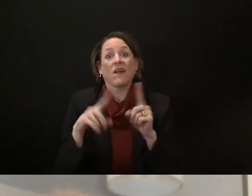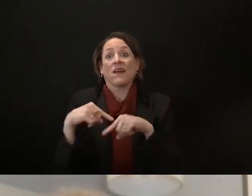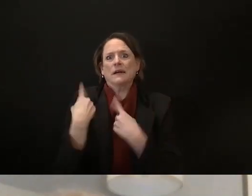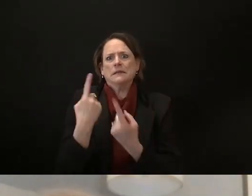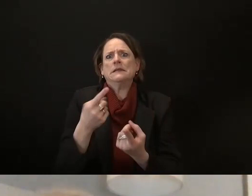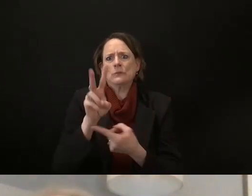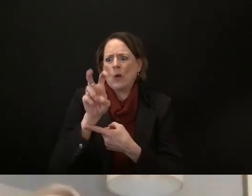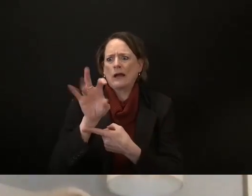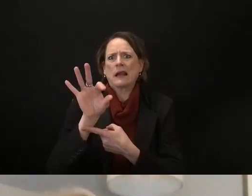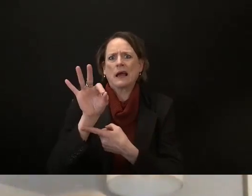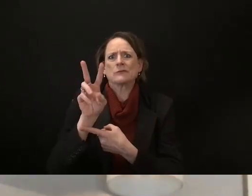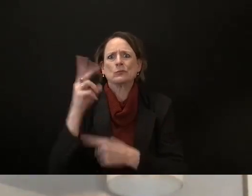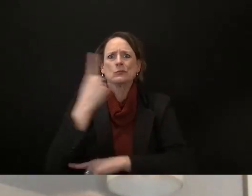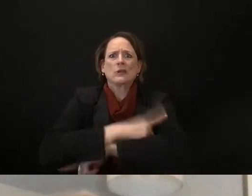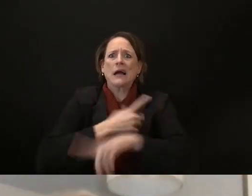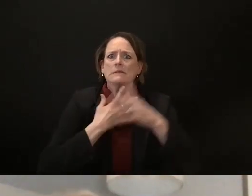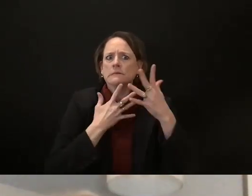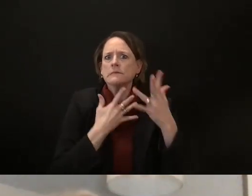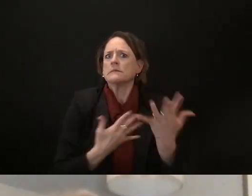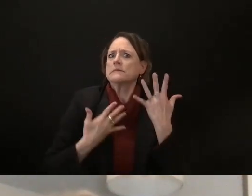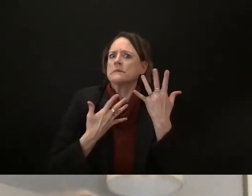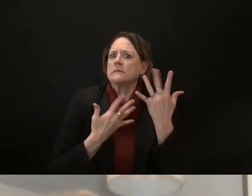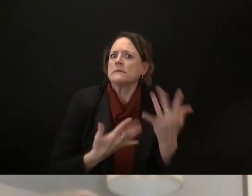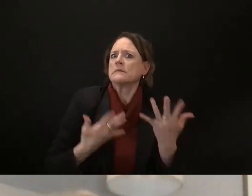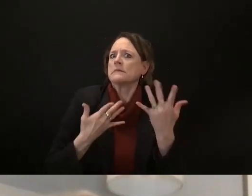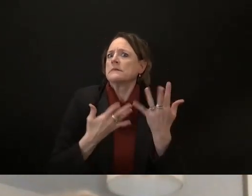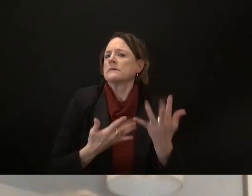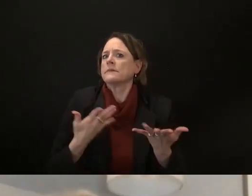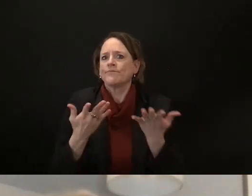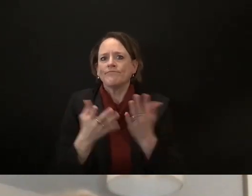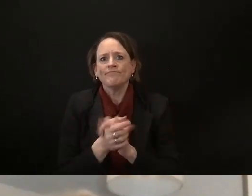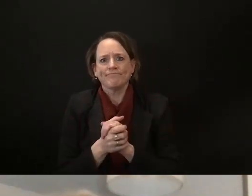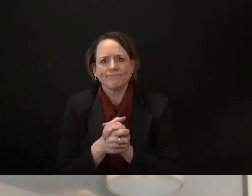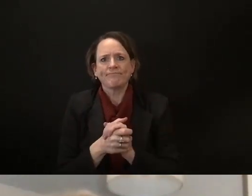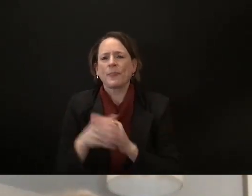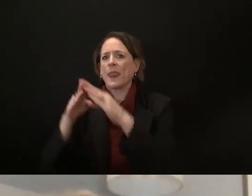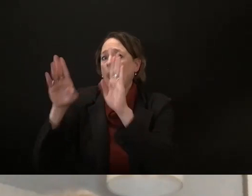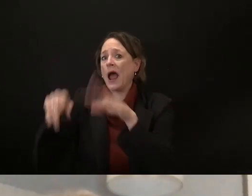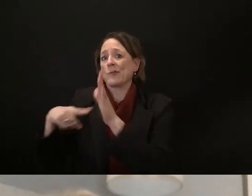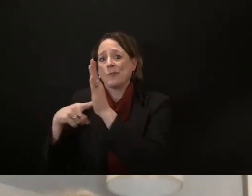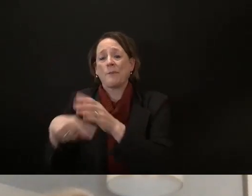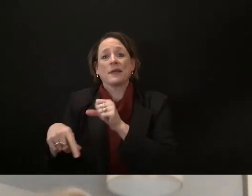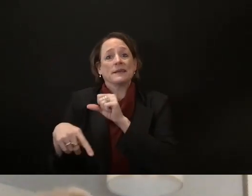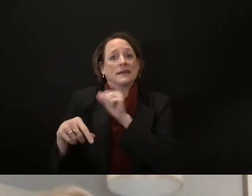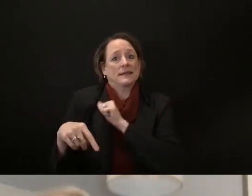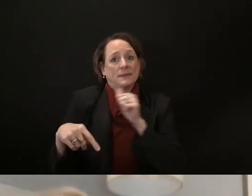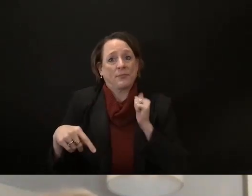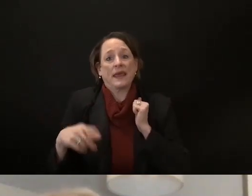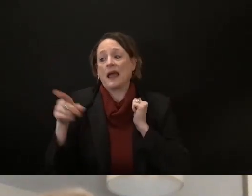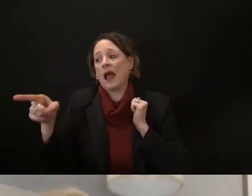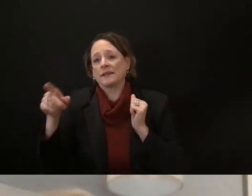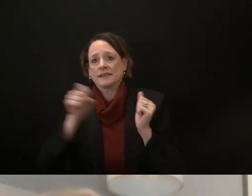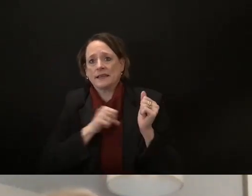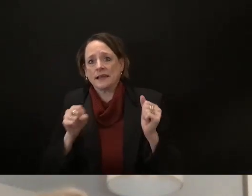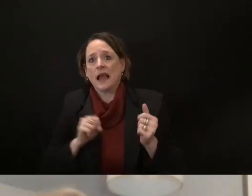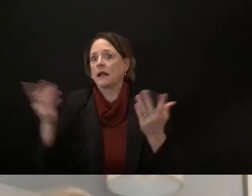the legislature passed both houses and been signed by the governor governor or even through the joint resolution which we'll get to